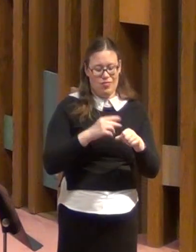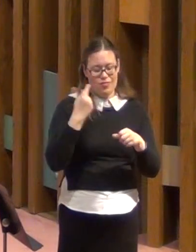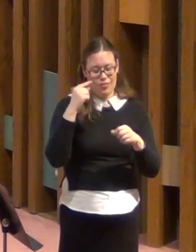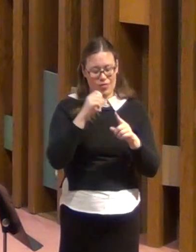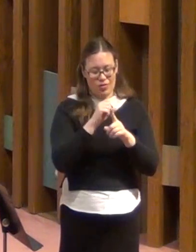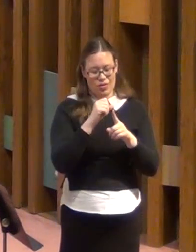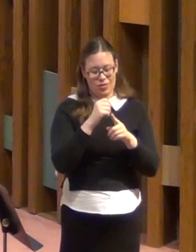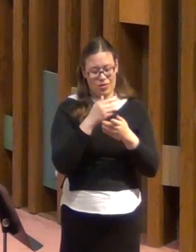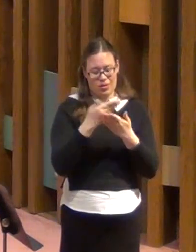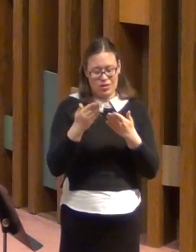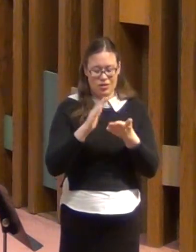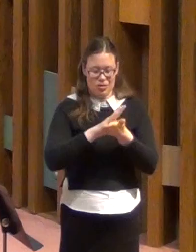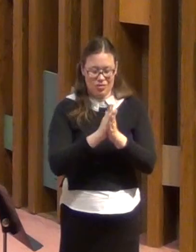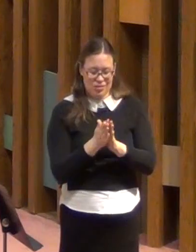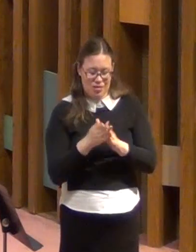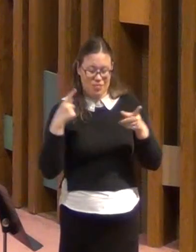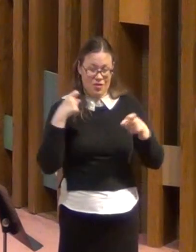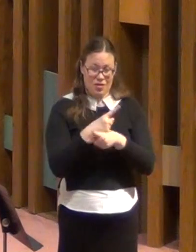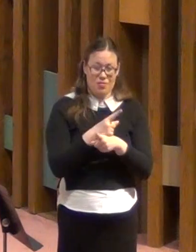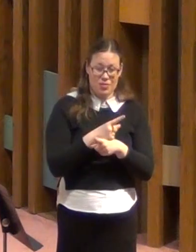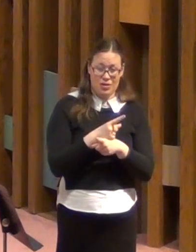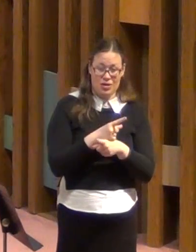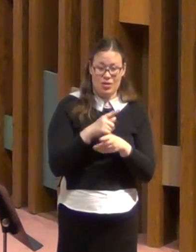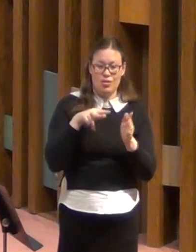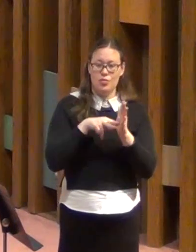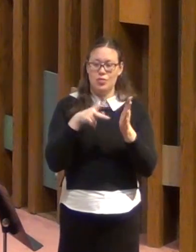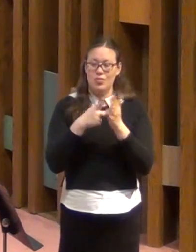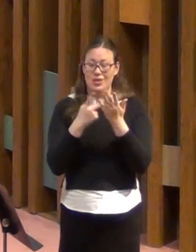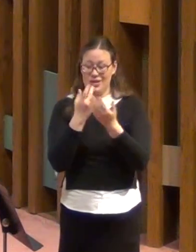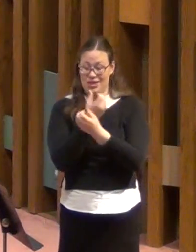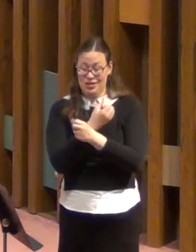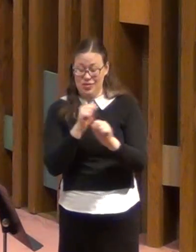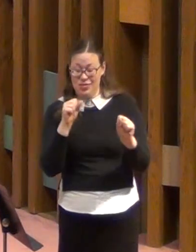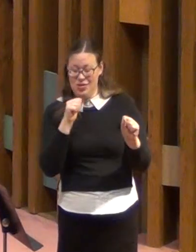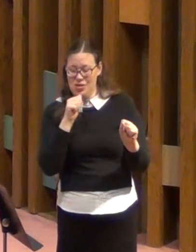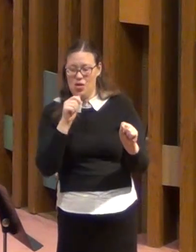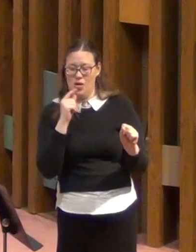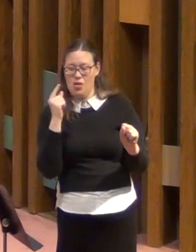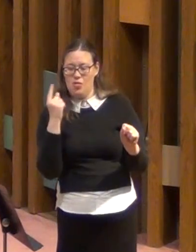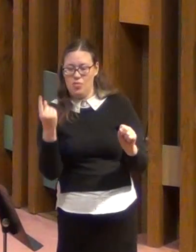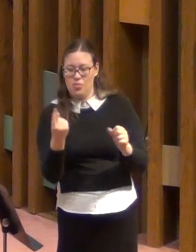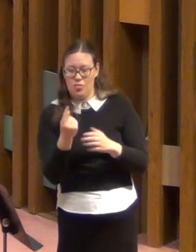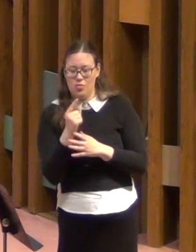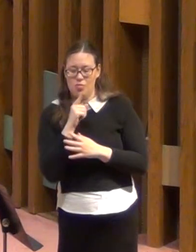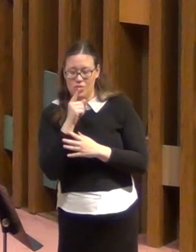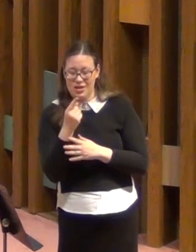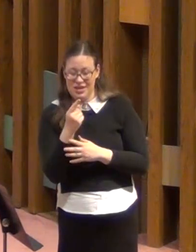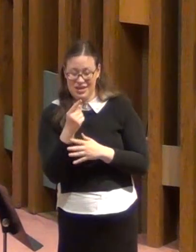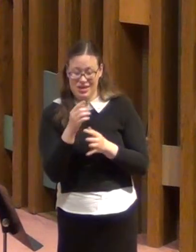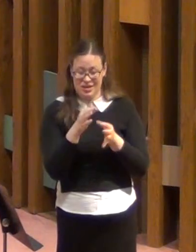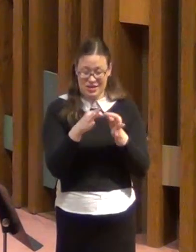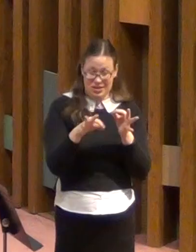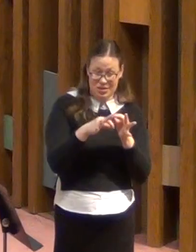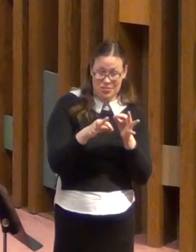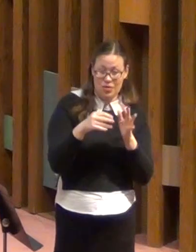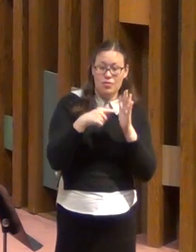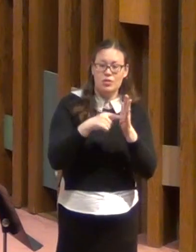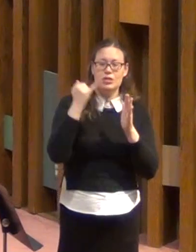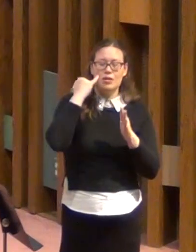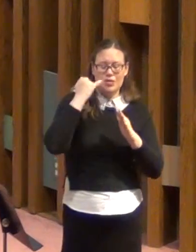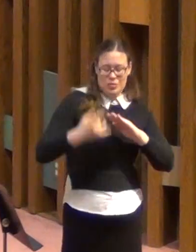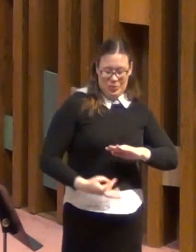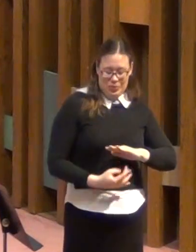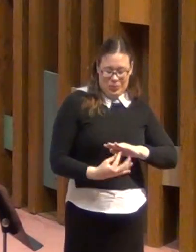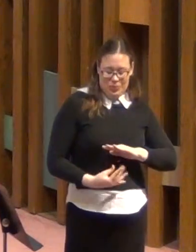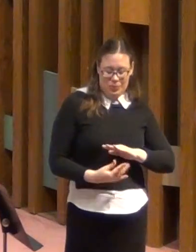as it first seems. For example, if you're holding your grudge, do you pray to